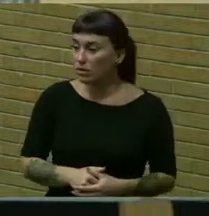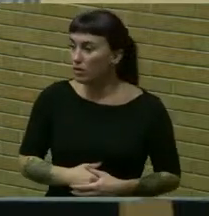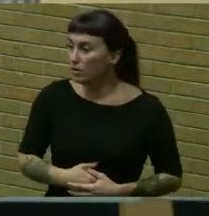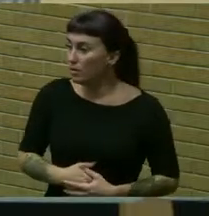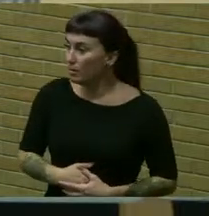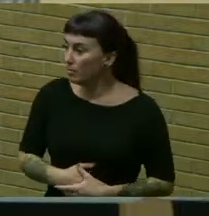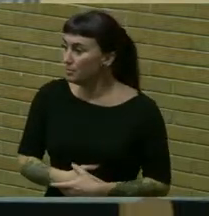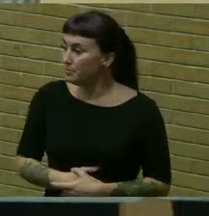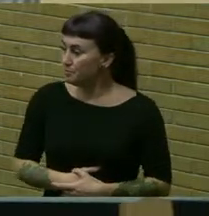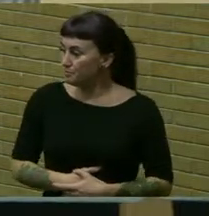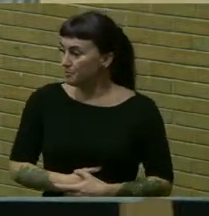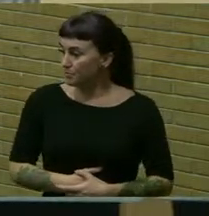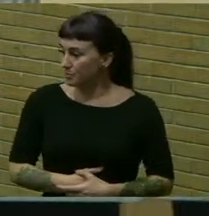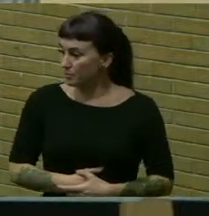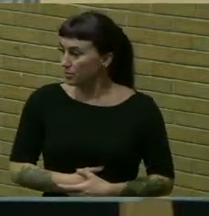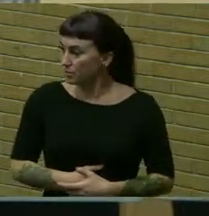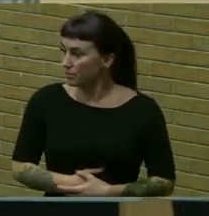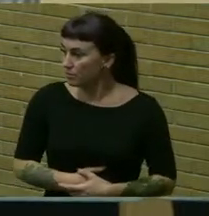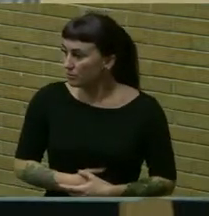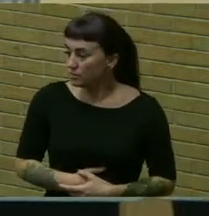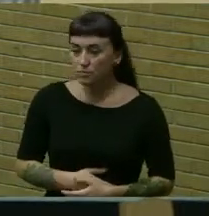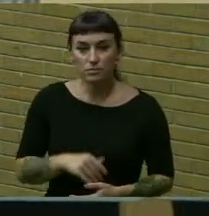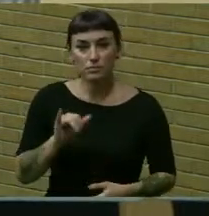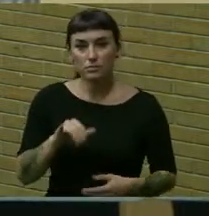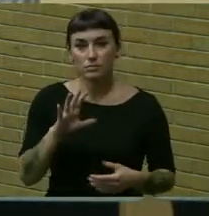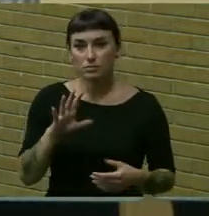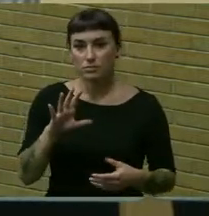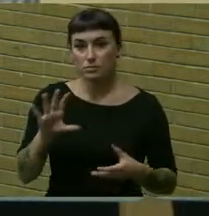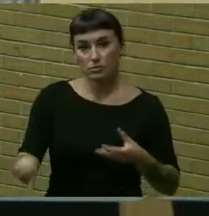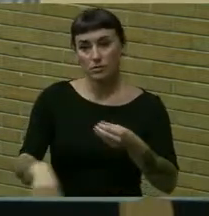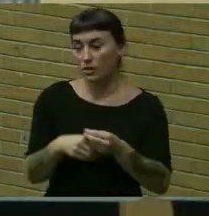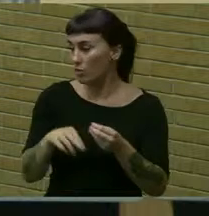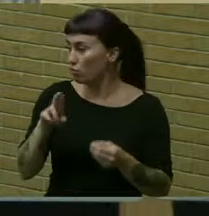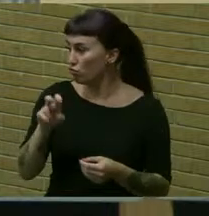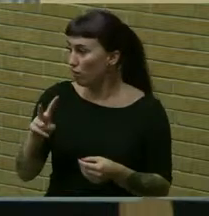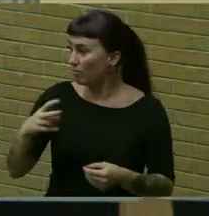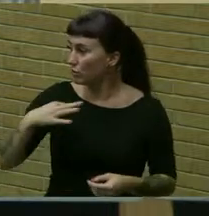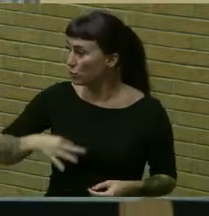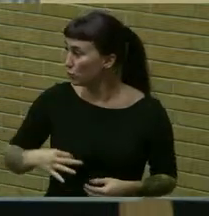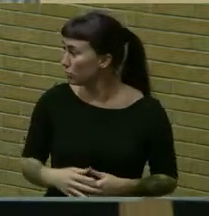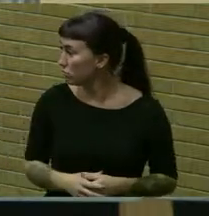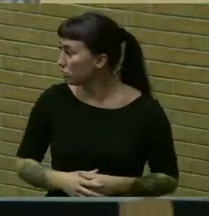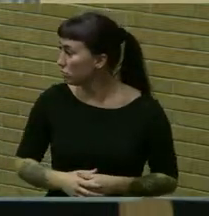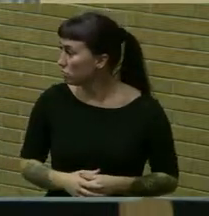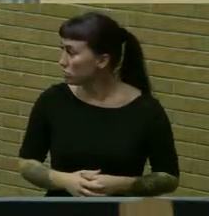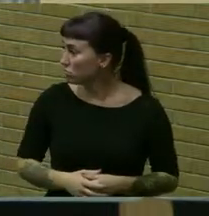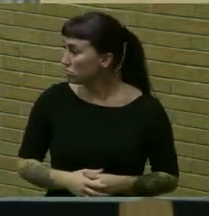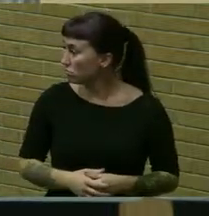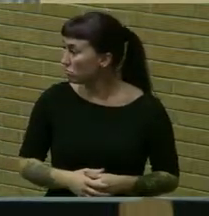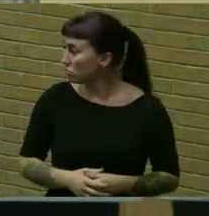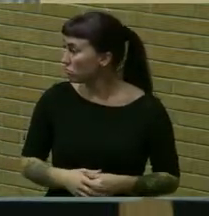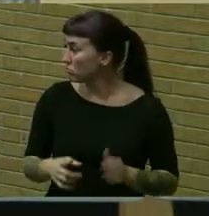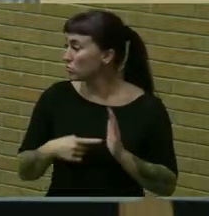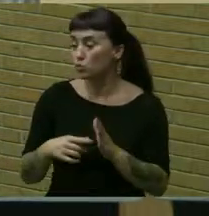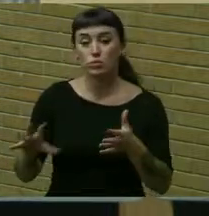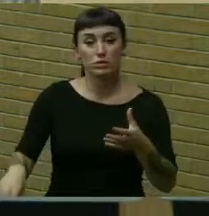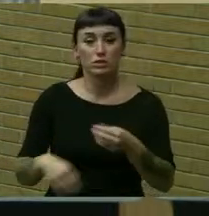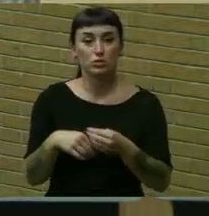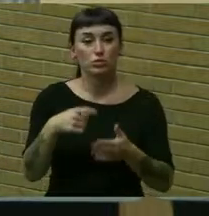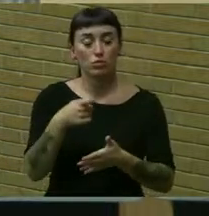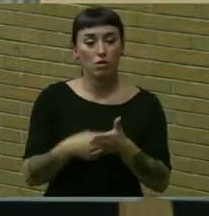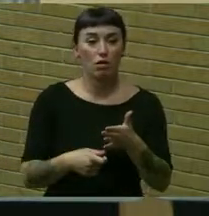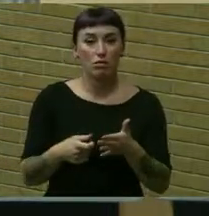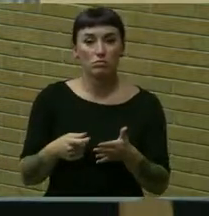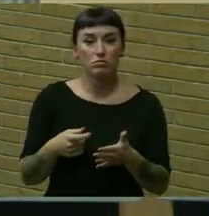referenced so that goes as additional revenue but it is reflective of the additional costs